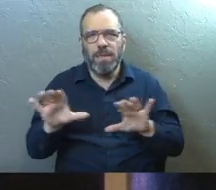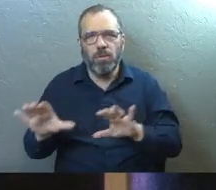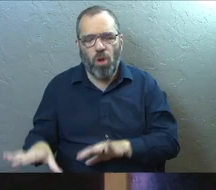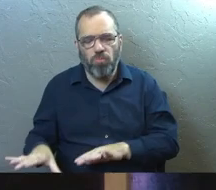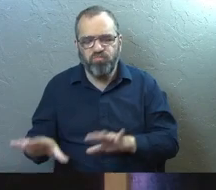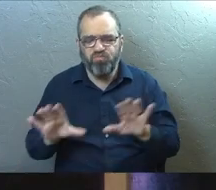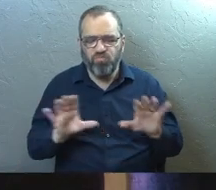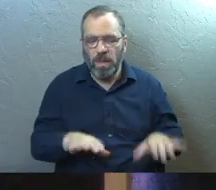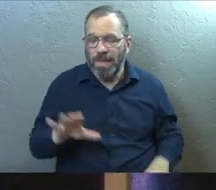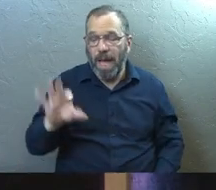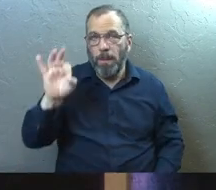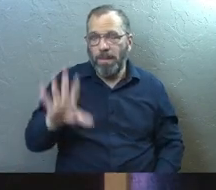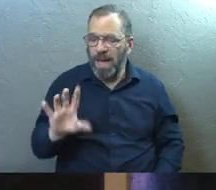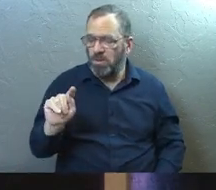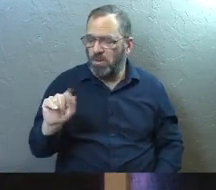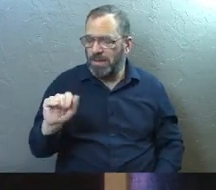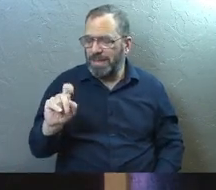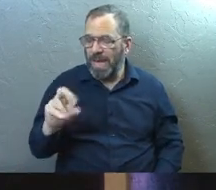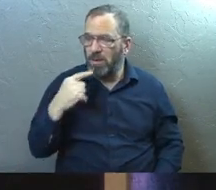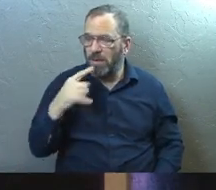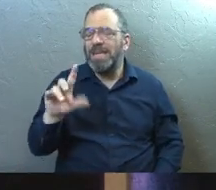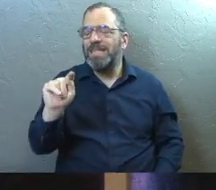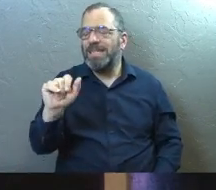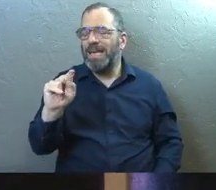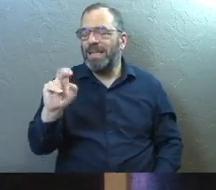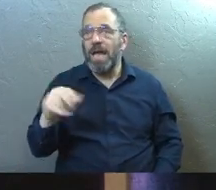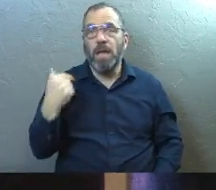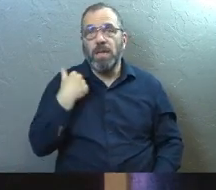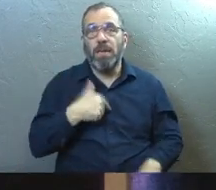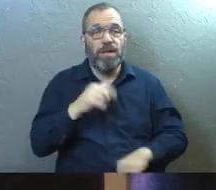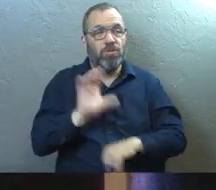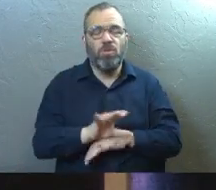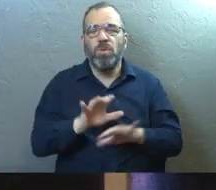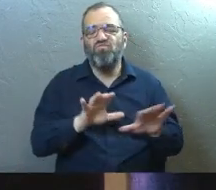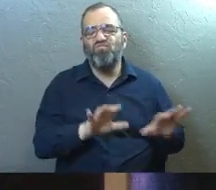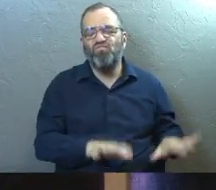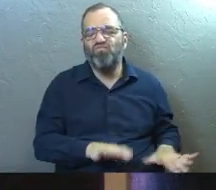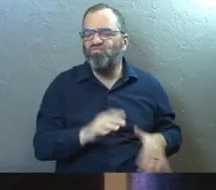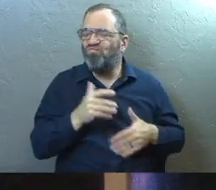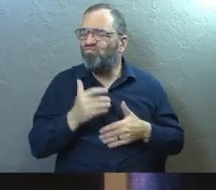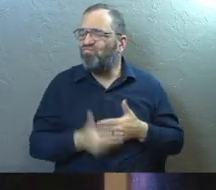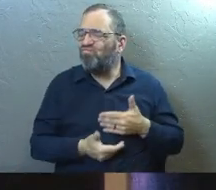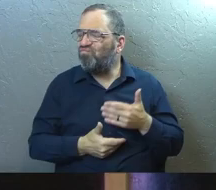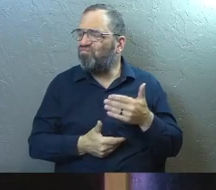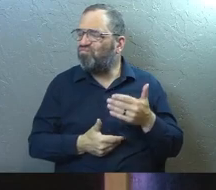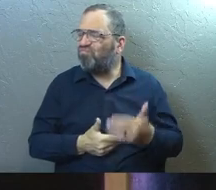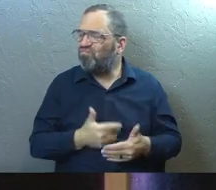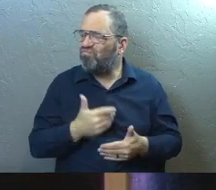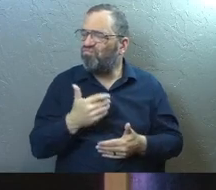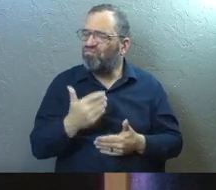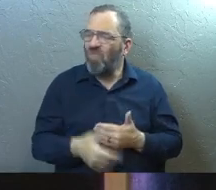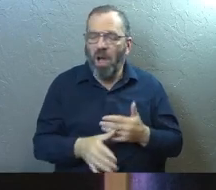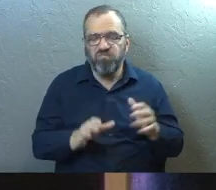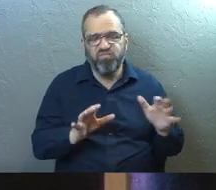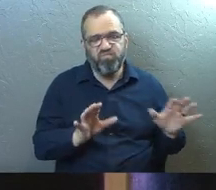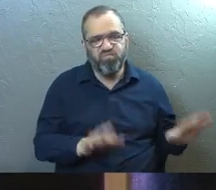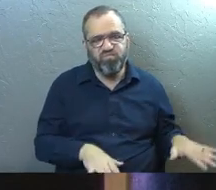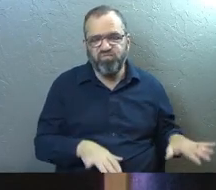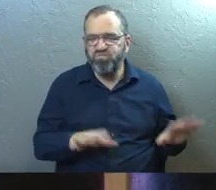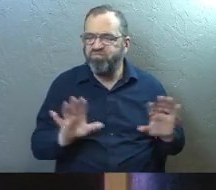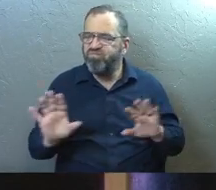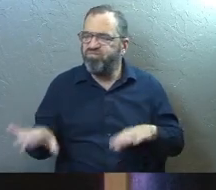and pastor Tanner said, sometimes, uh, as a church, we're coasting. Sometimes as Christians, we're coasting.